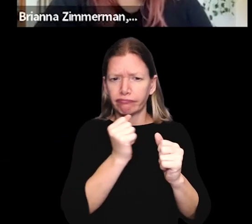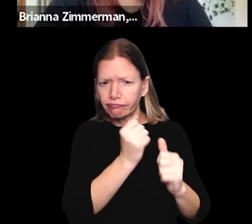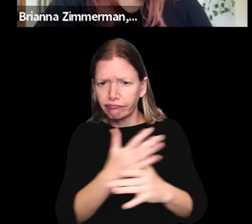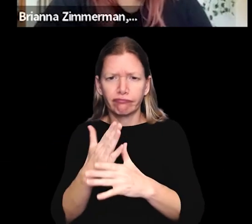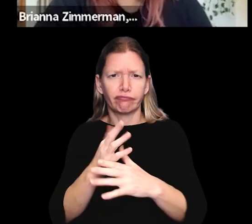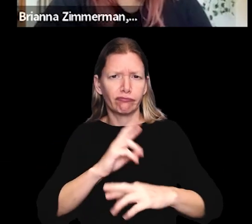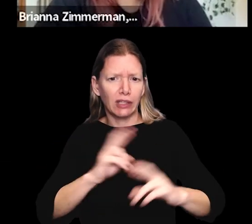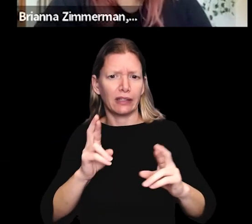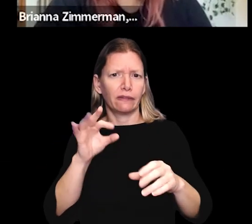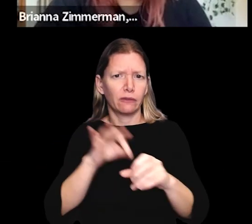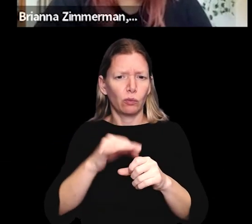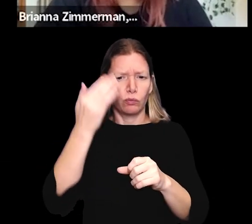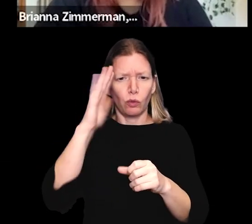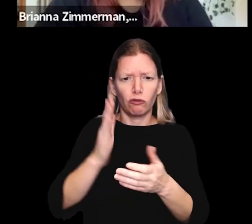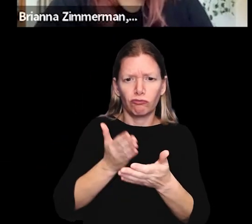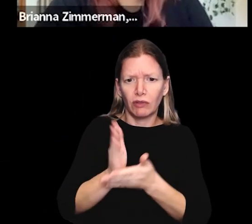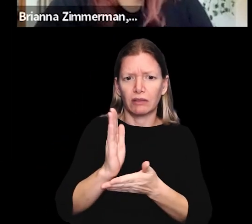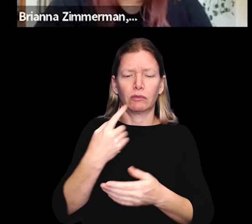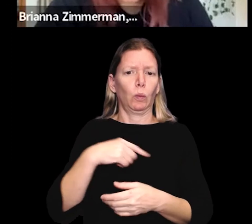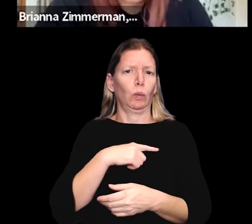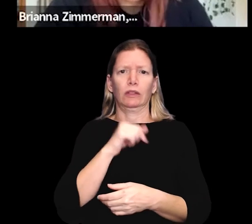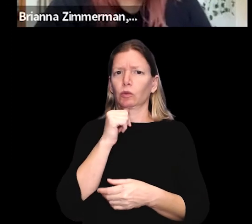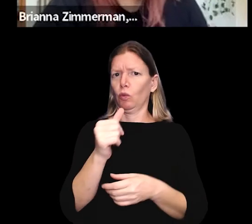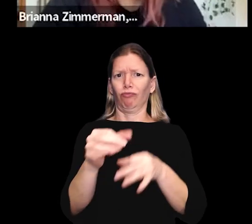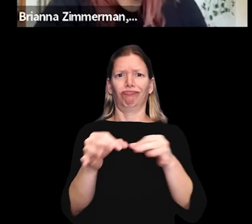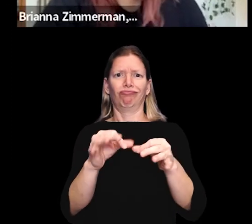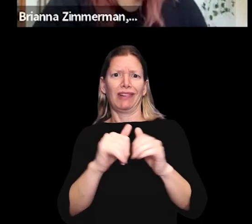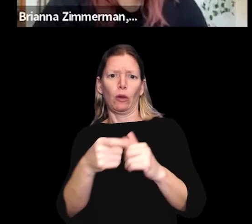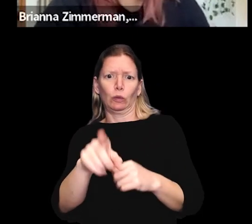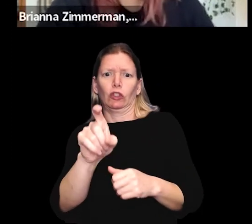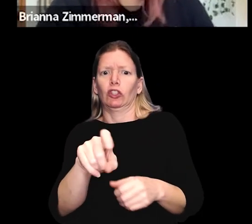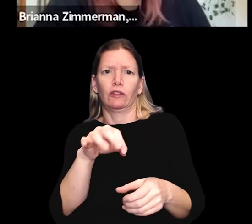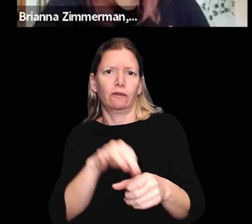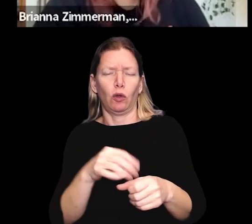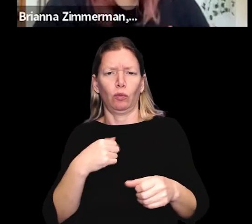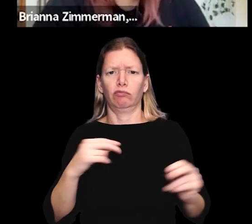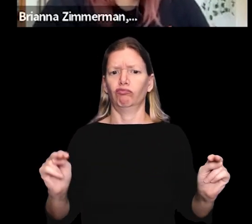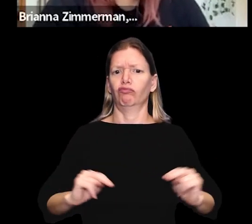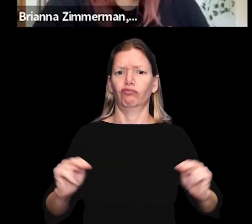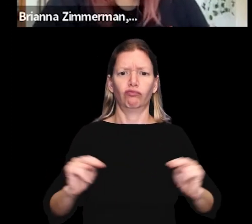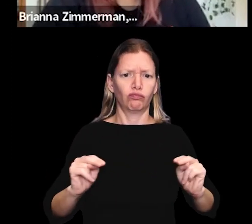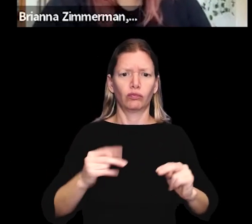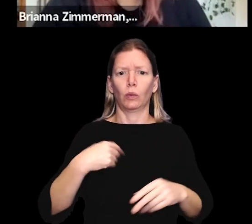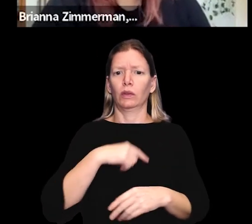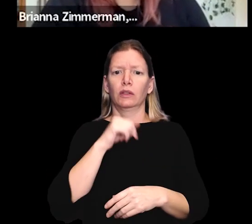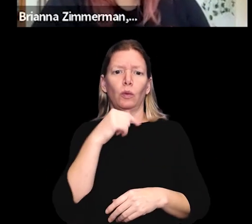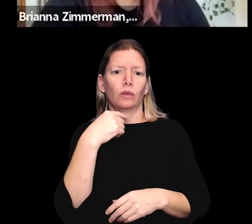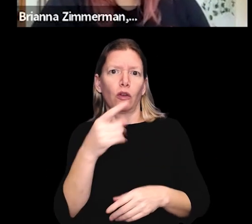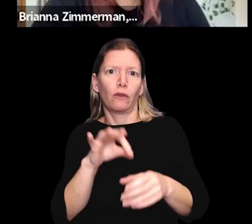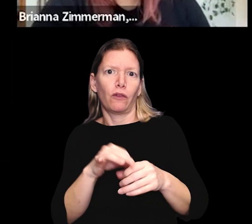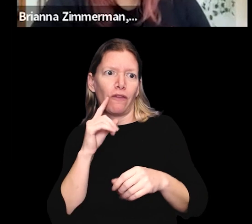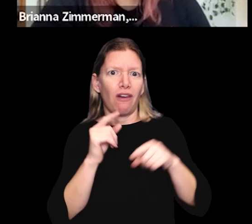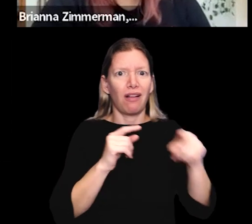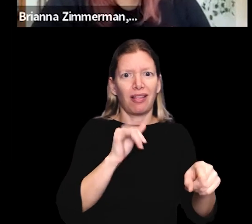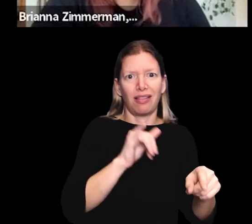people be prepared to vote and know their rights. We don't tell people like how to vote. We remain nonpartisan. We don't,